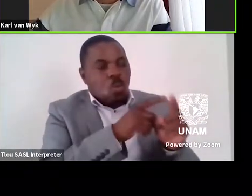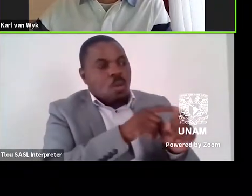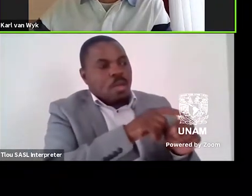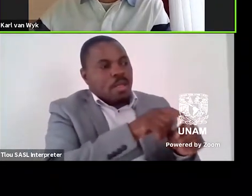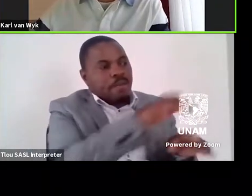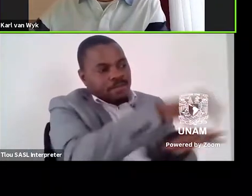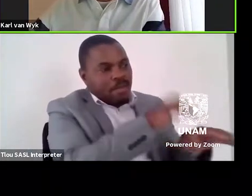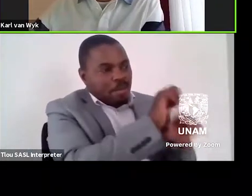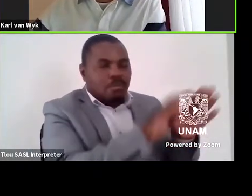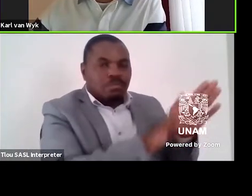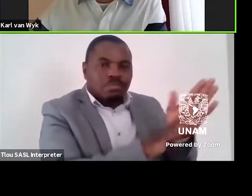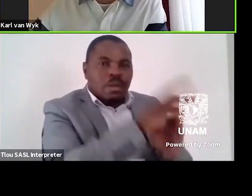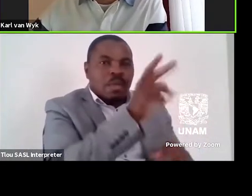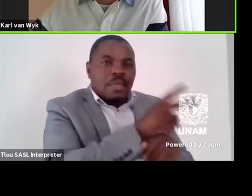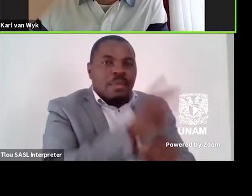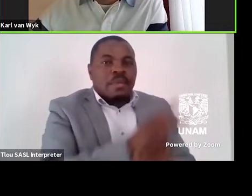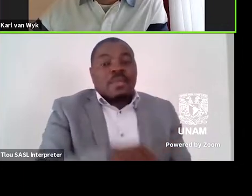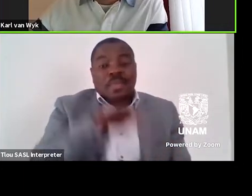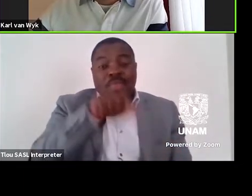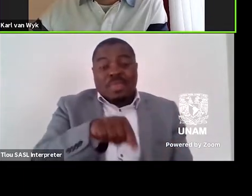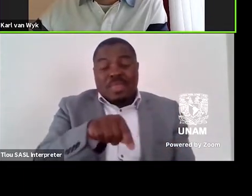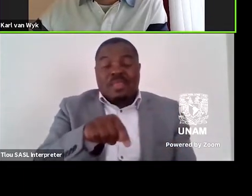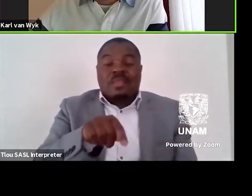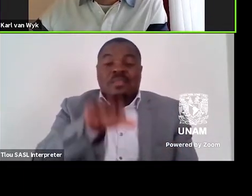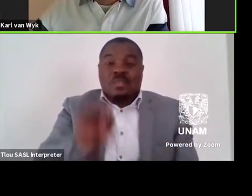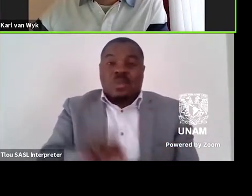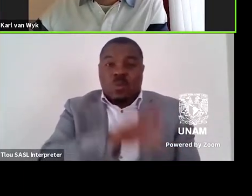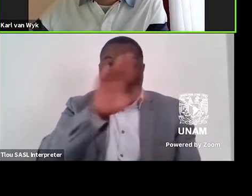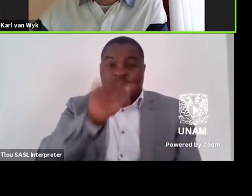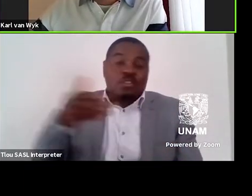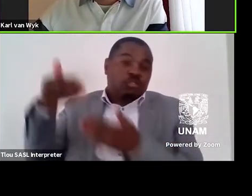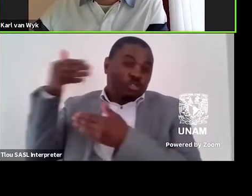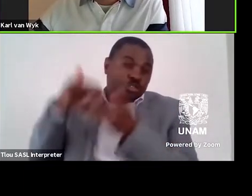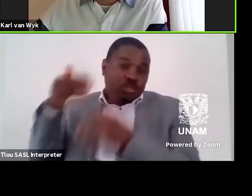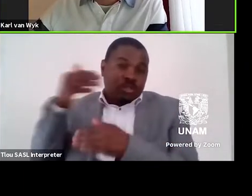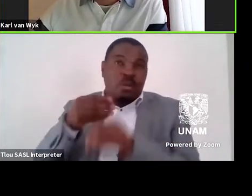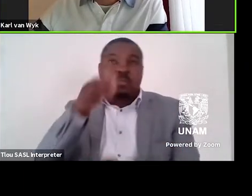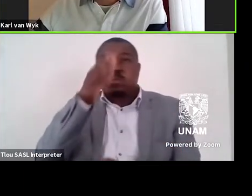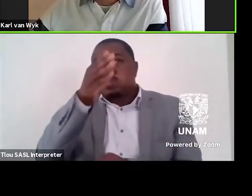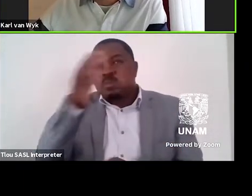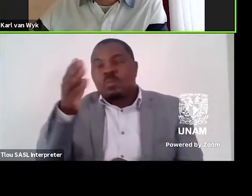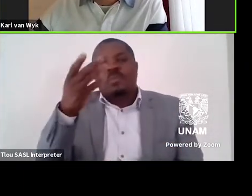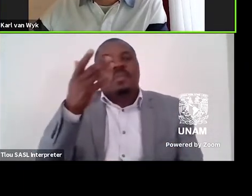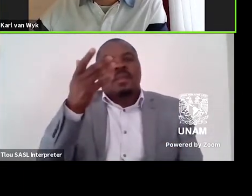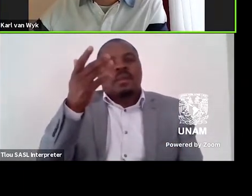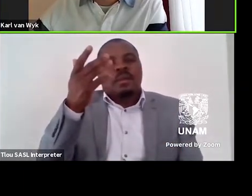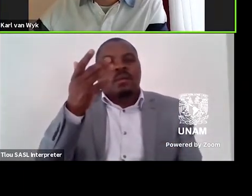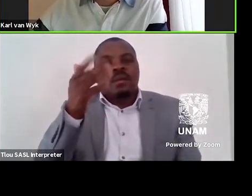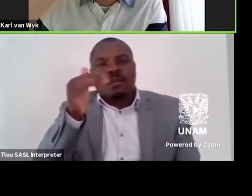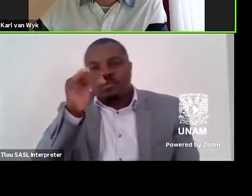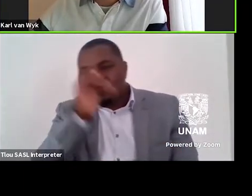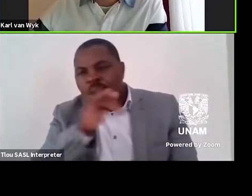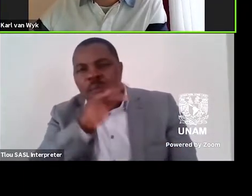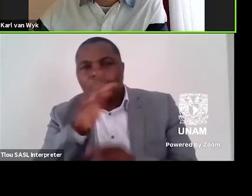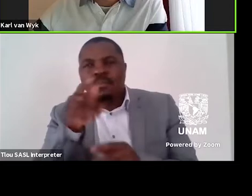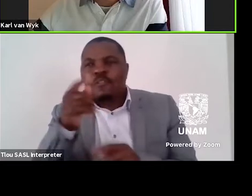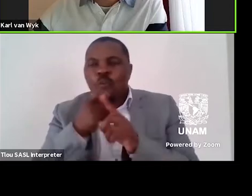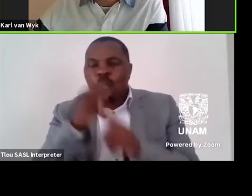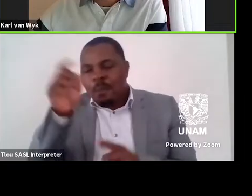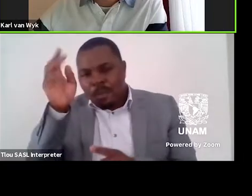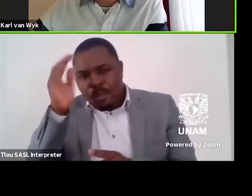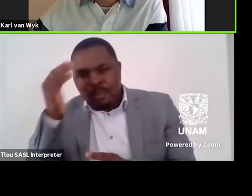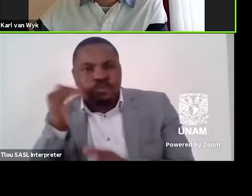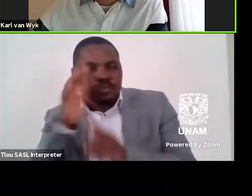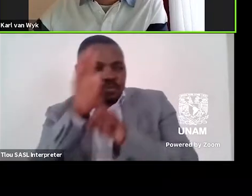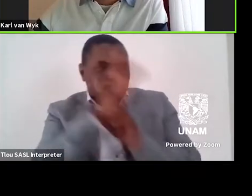At a time in South Africa's history where the unrecognized crimes of white against black were at their most vile and would continue to be so for more than